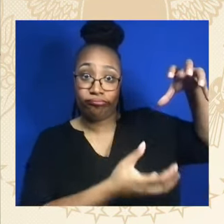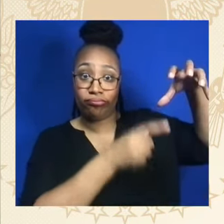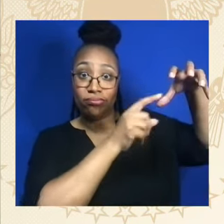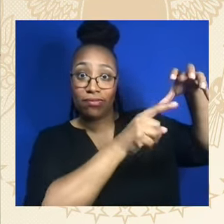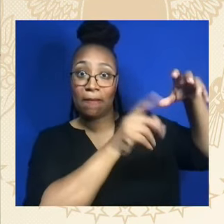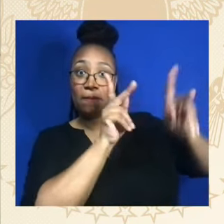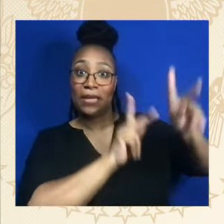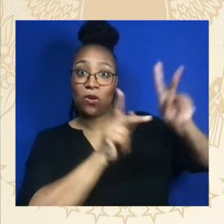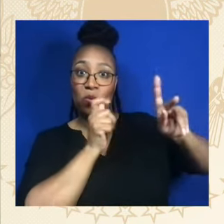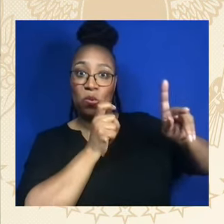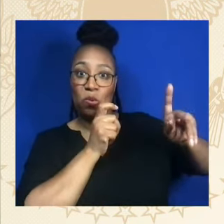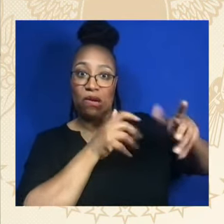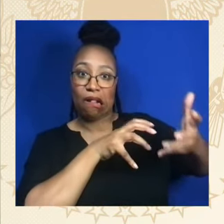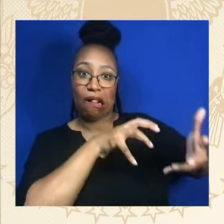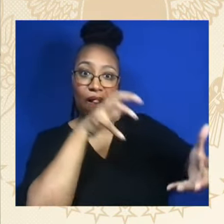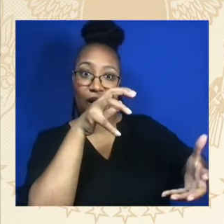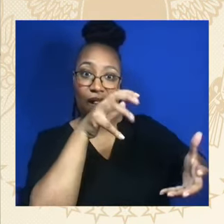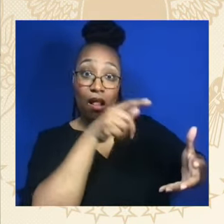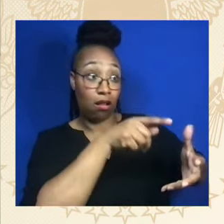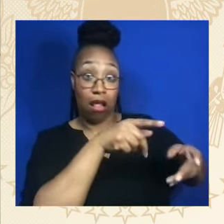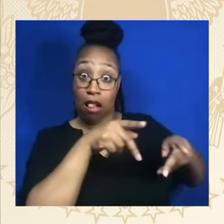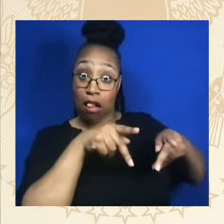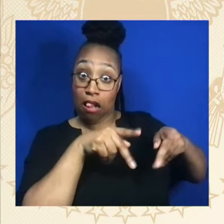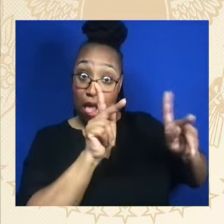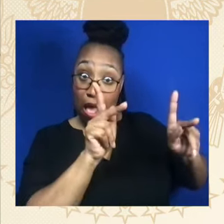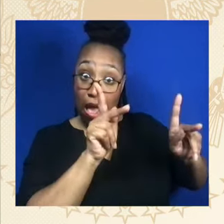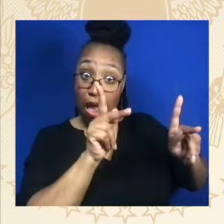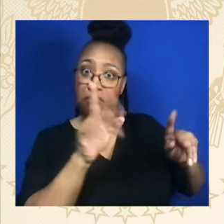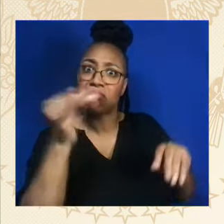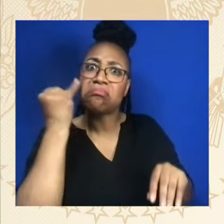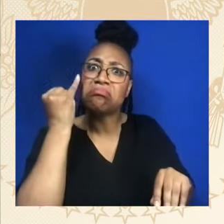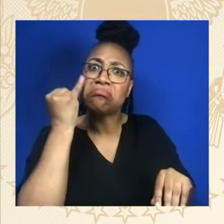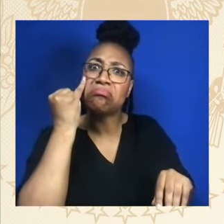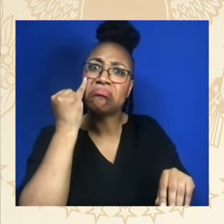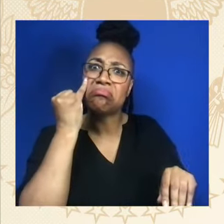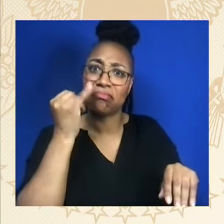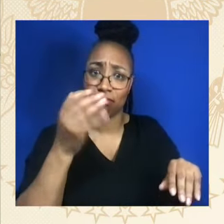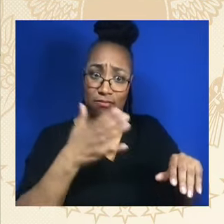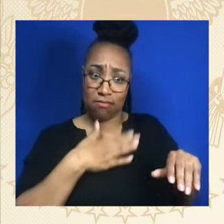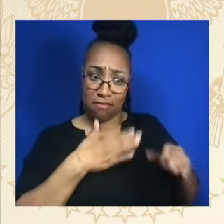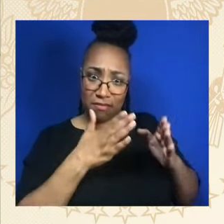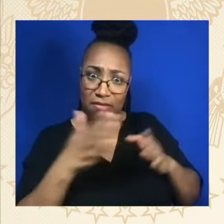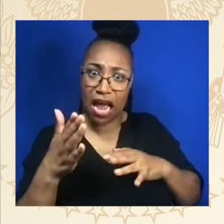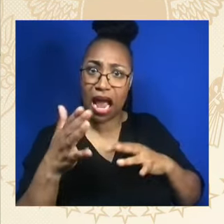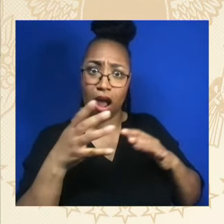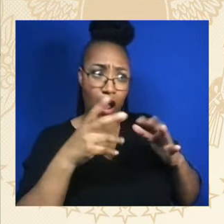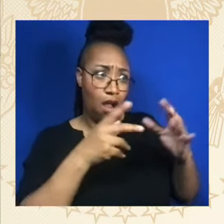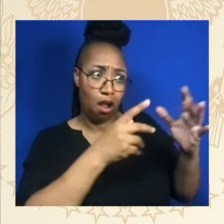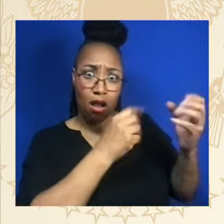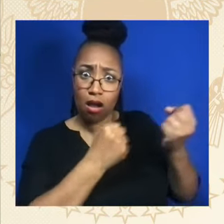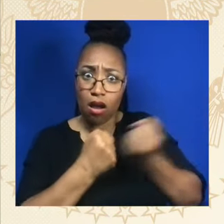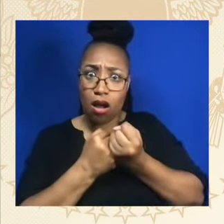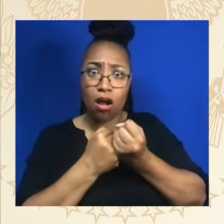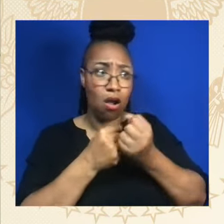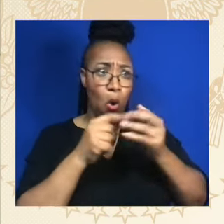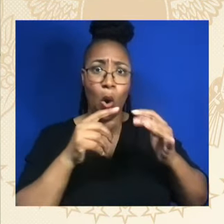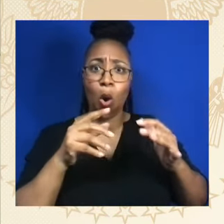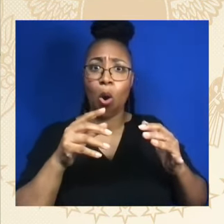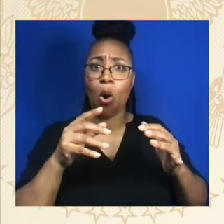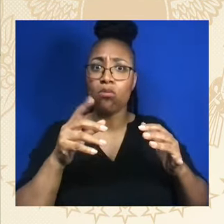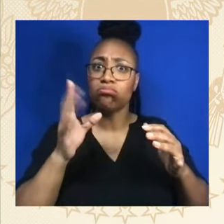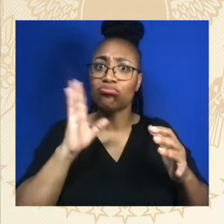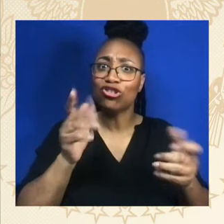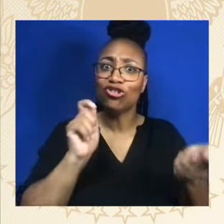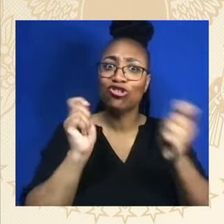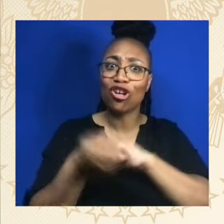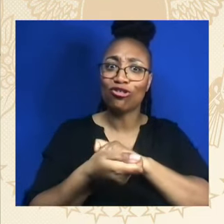My administration is making our case in the Supreme Court, and I'm confident the legal authority to carry out that plan is there. I promise you,